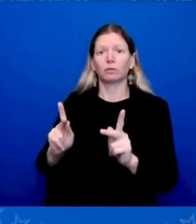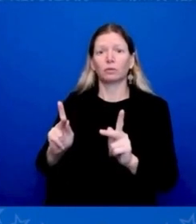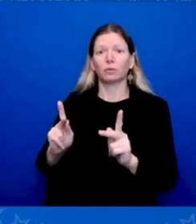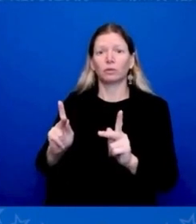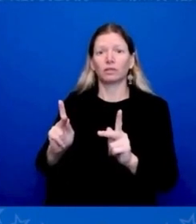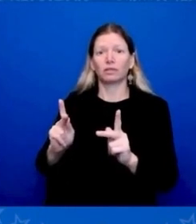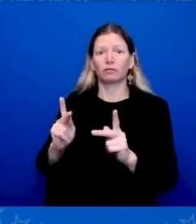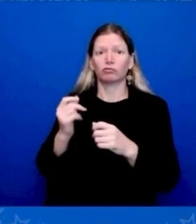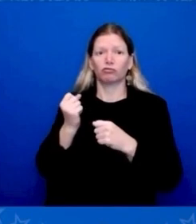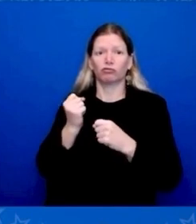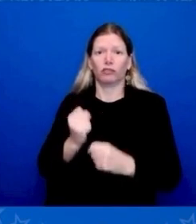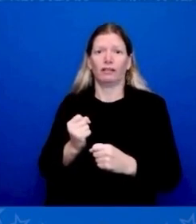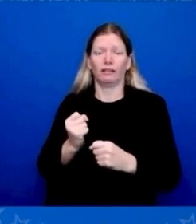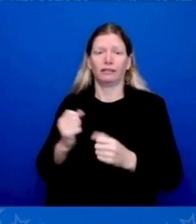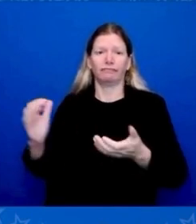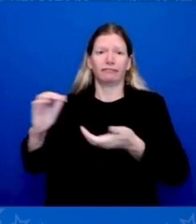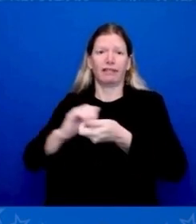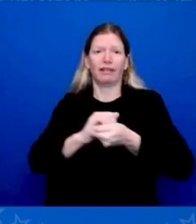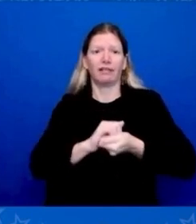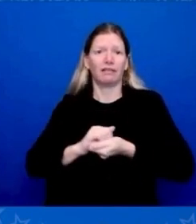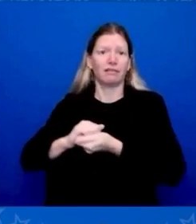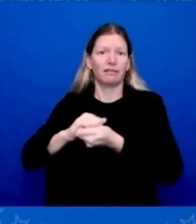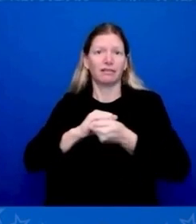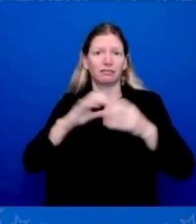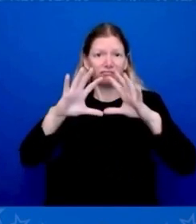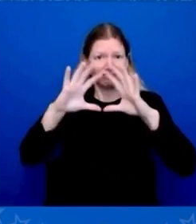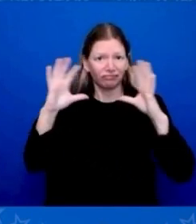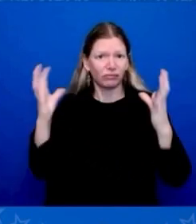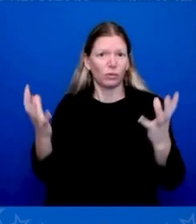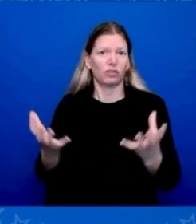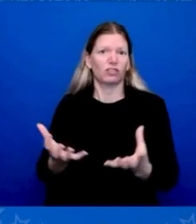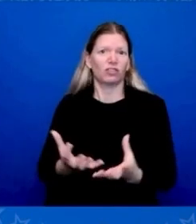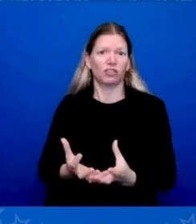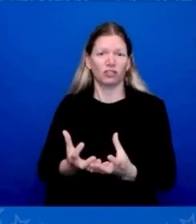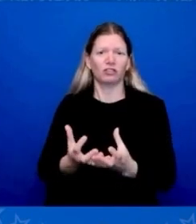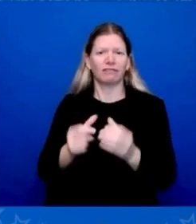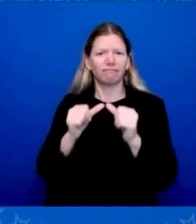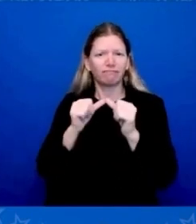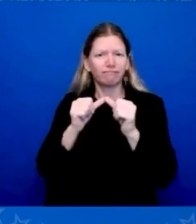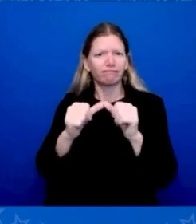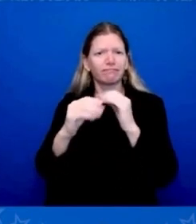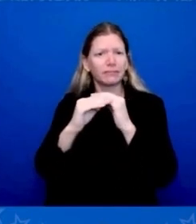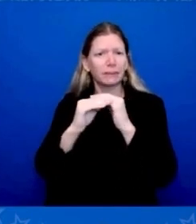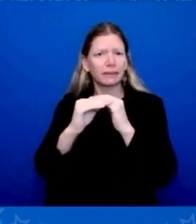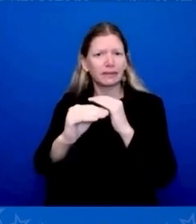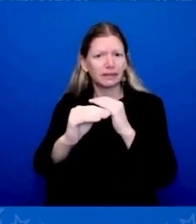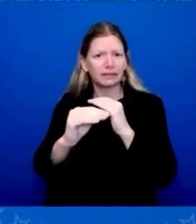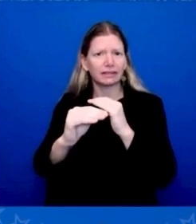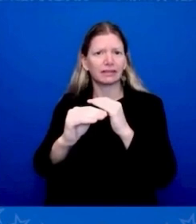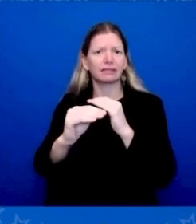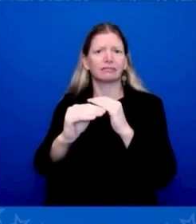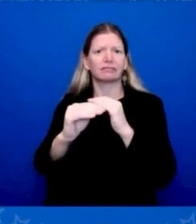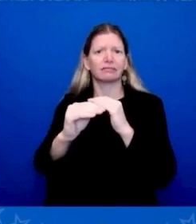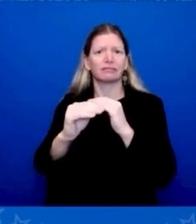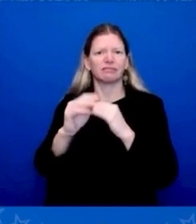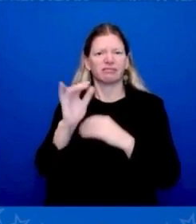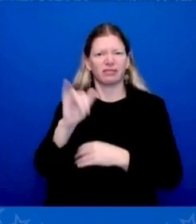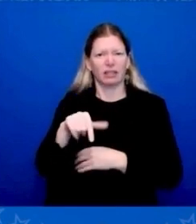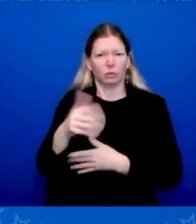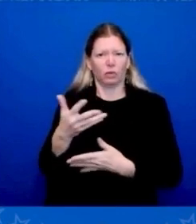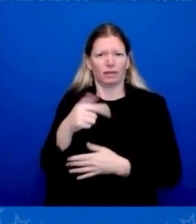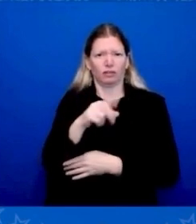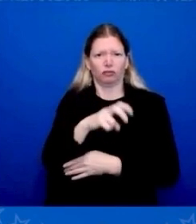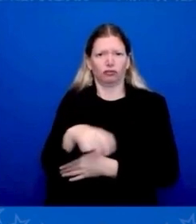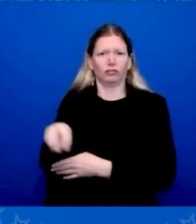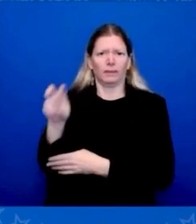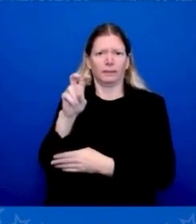the world to maintain stability. That's what this trip was all about. Having India cooperate much